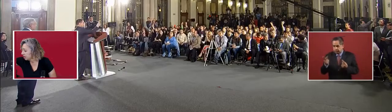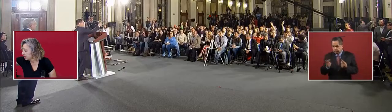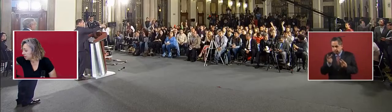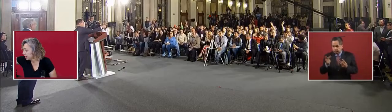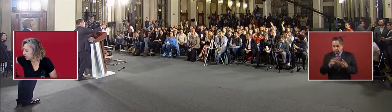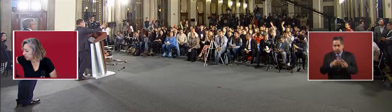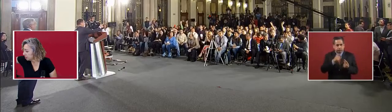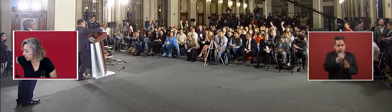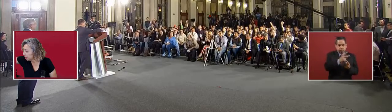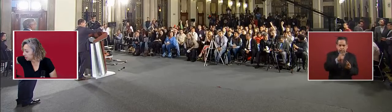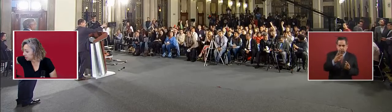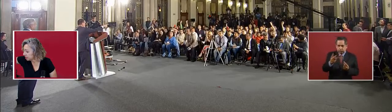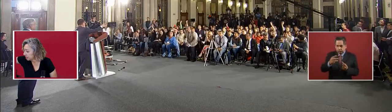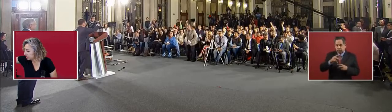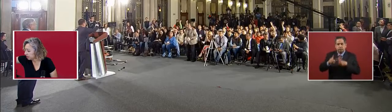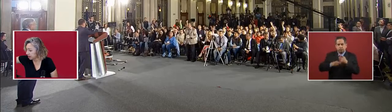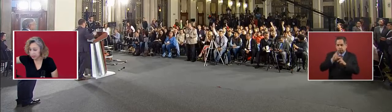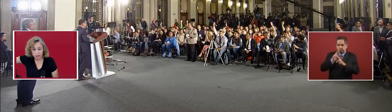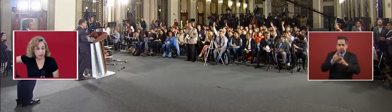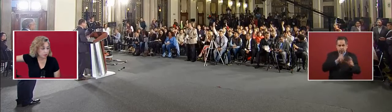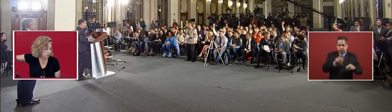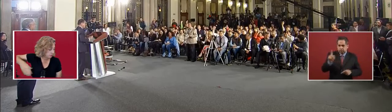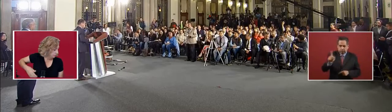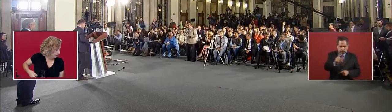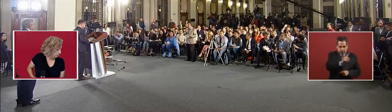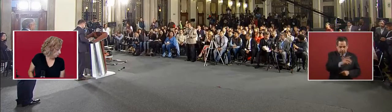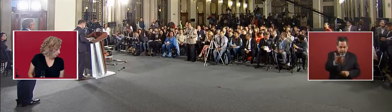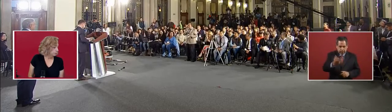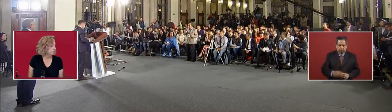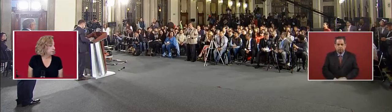So they're going to take three questions and then they're going to start.